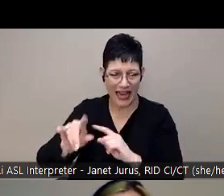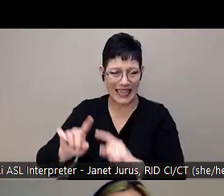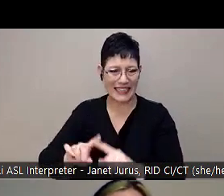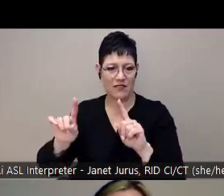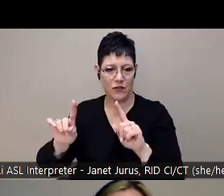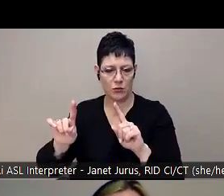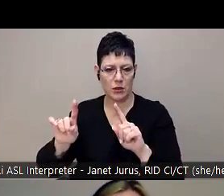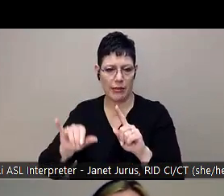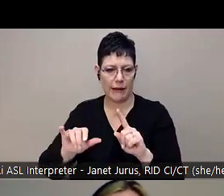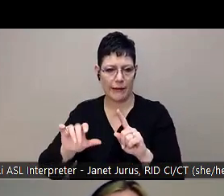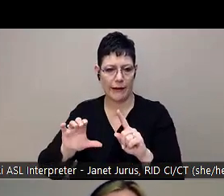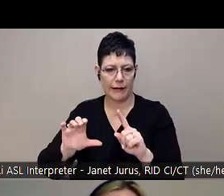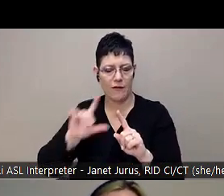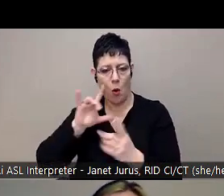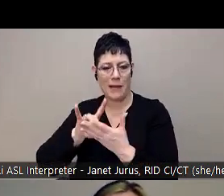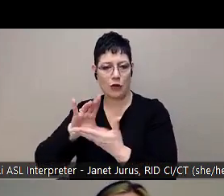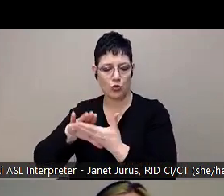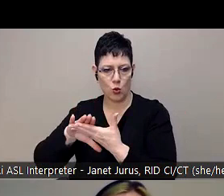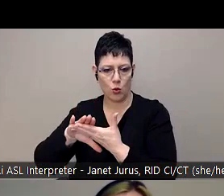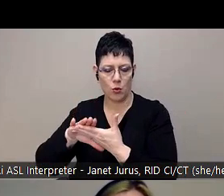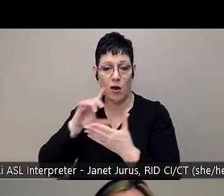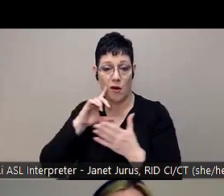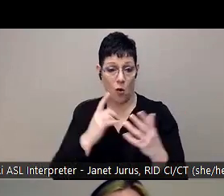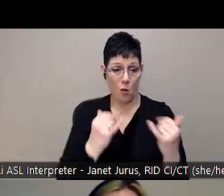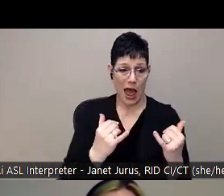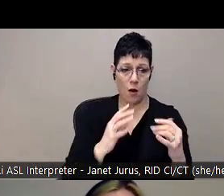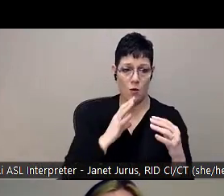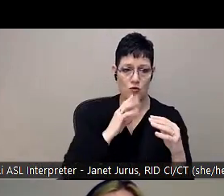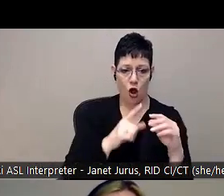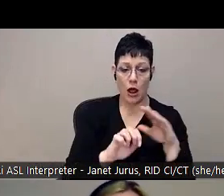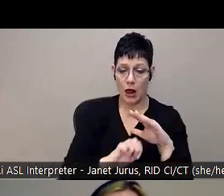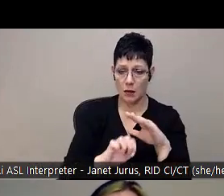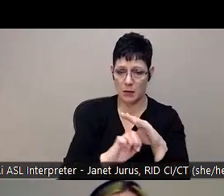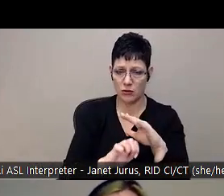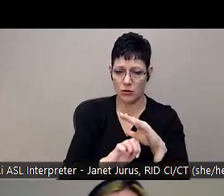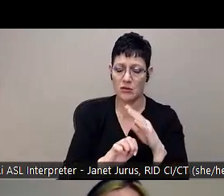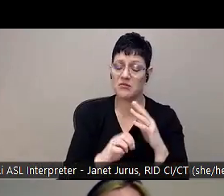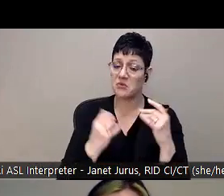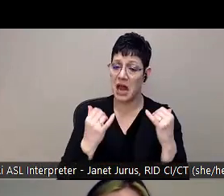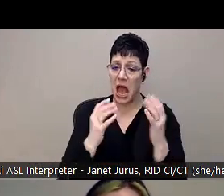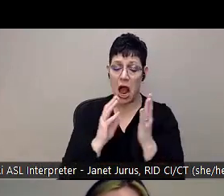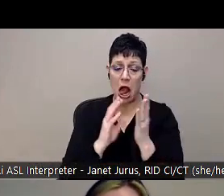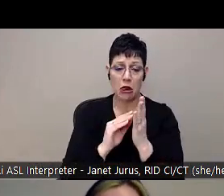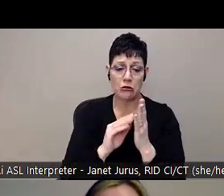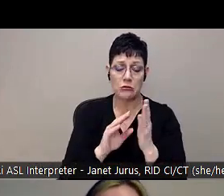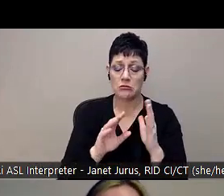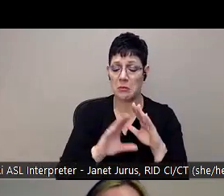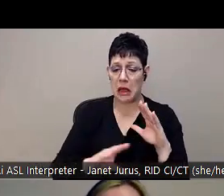for middle school. So in elementary school, we are just learning basic social emotional skills,